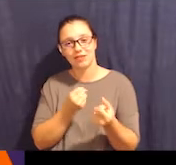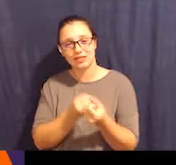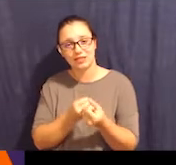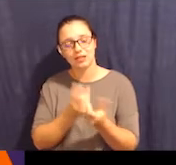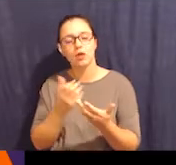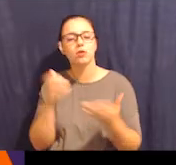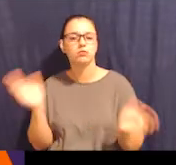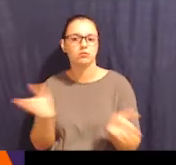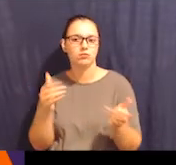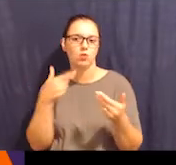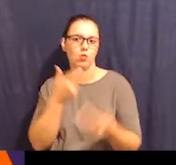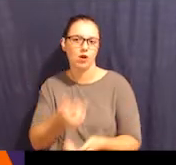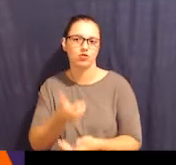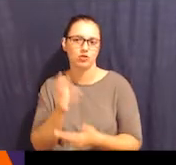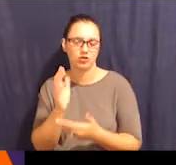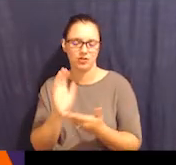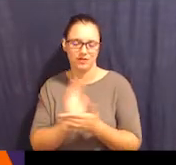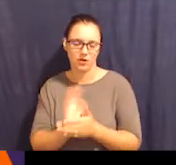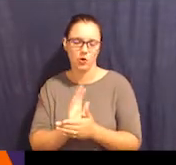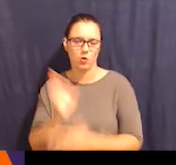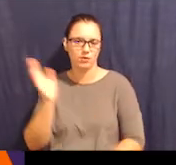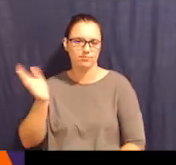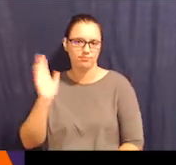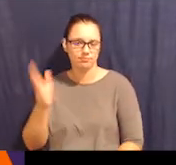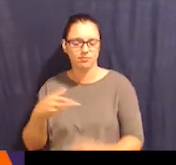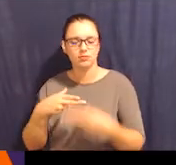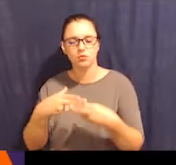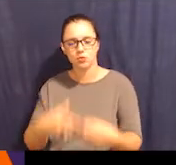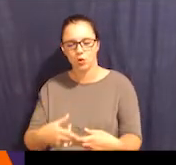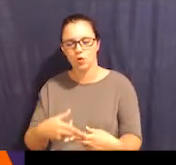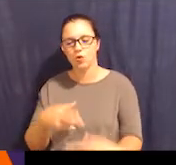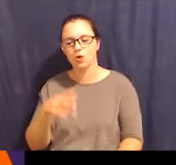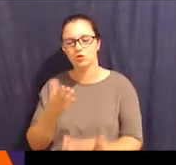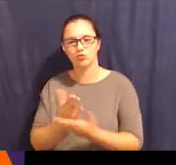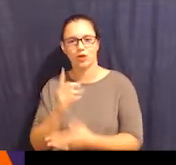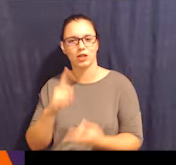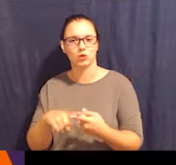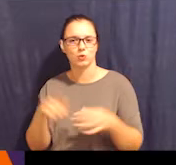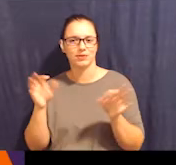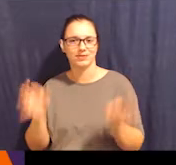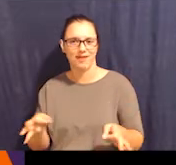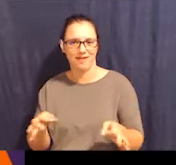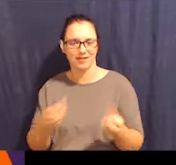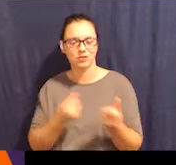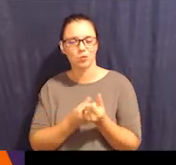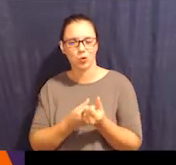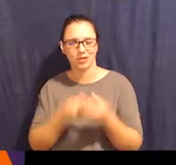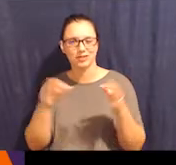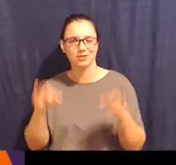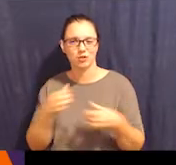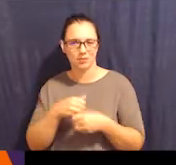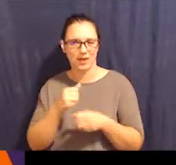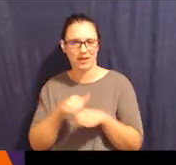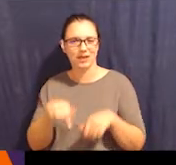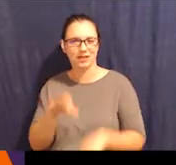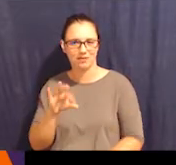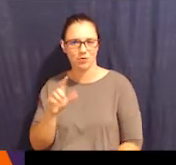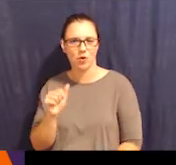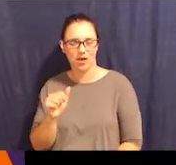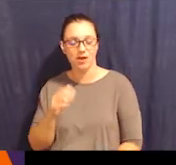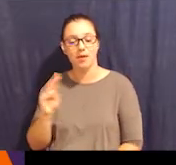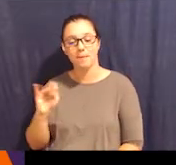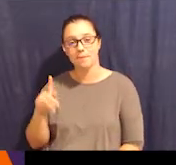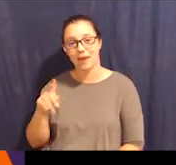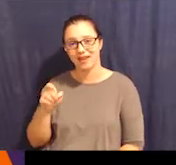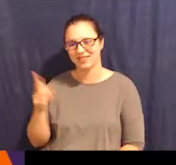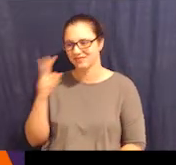I encourage you to watch our video webinar called The Right to Decide Supported Decision-Making in Florida,